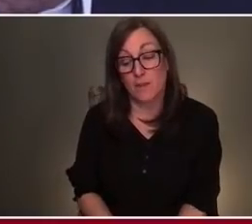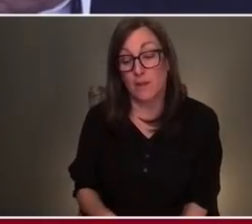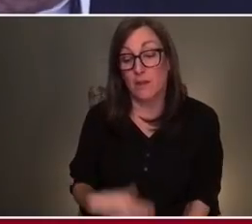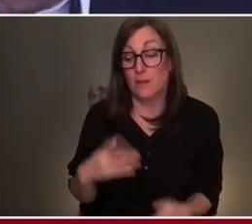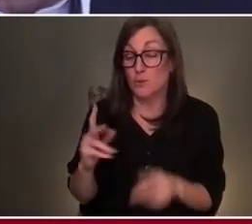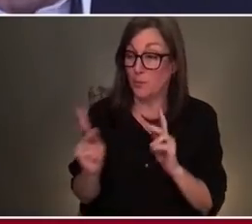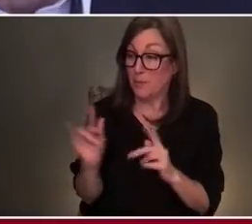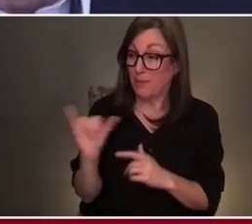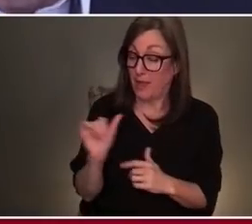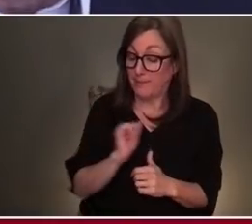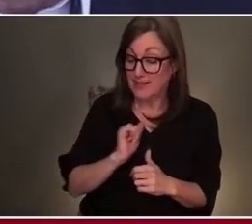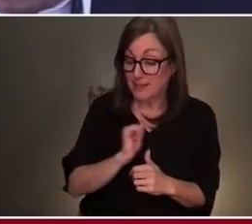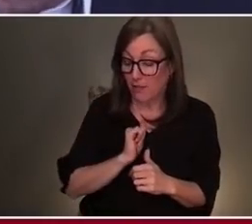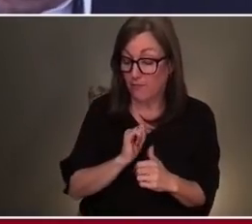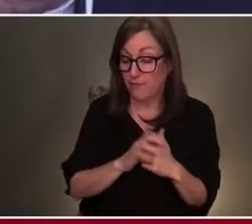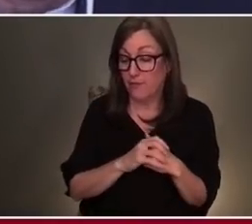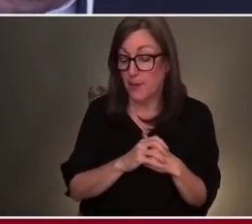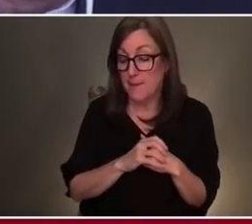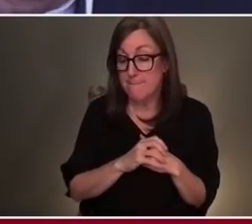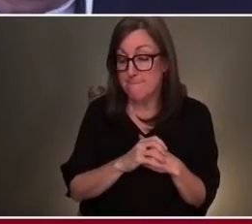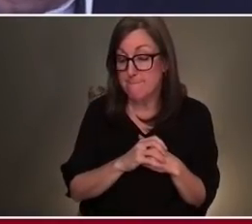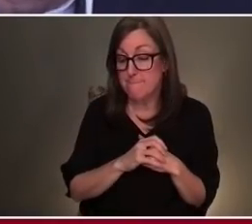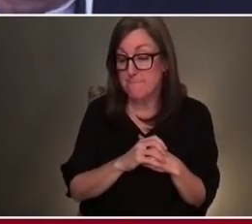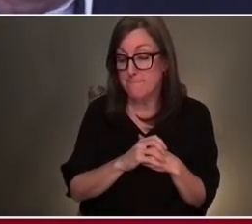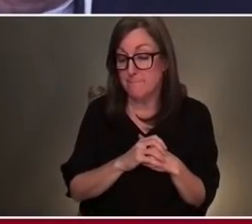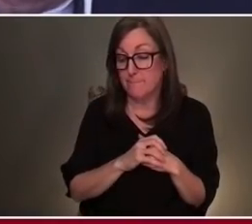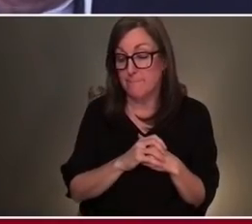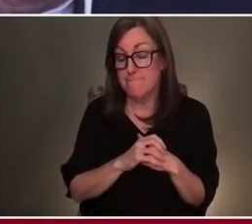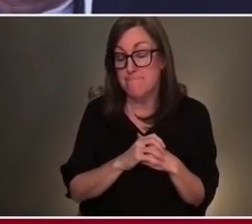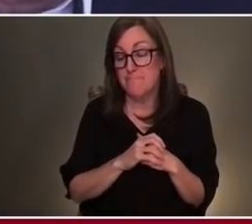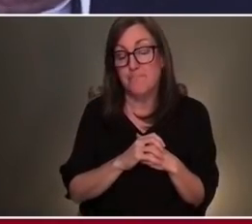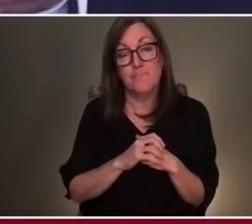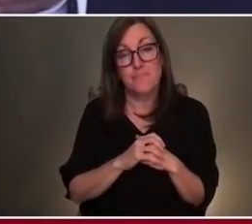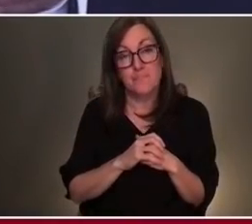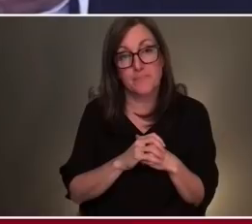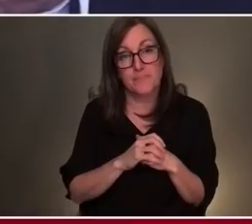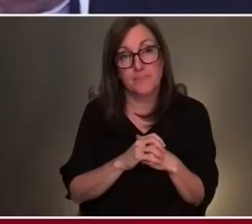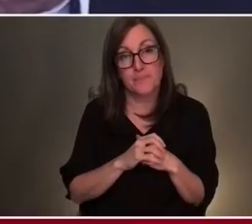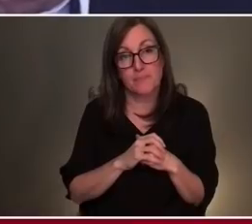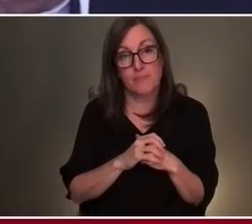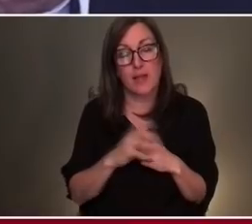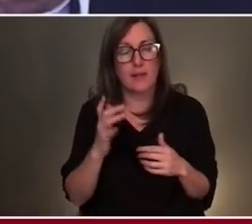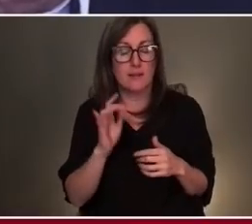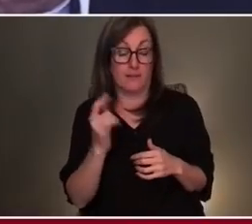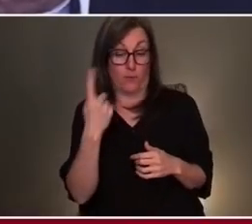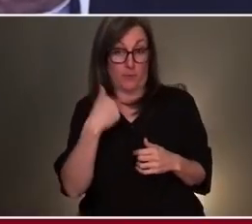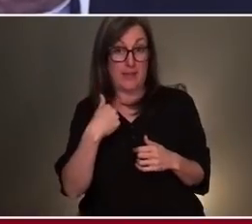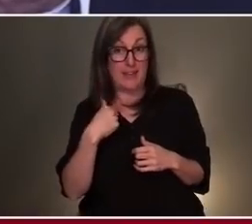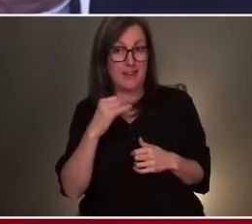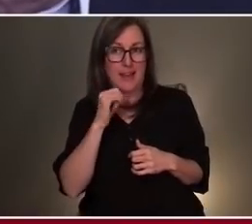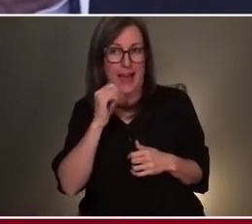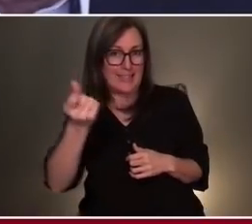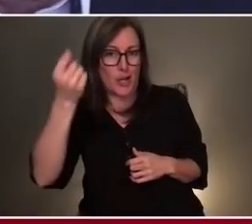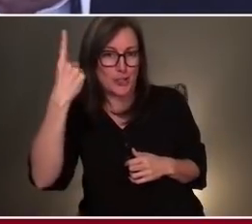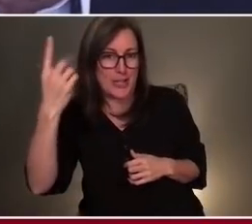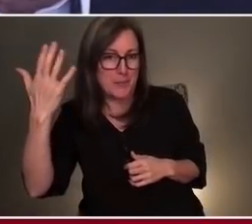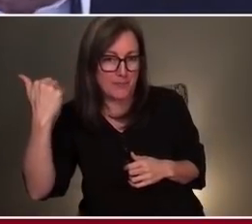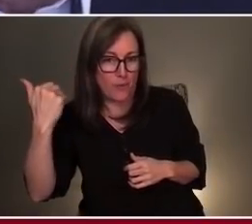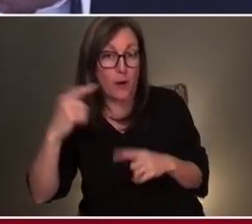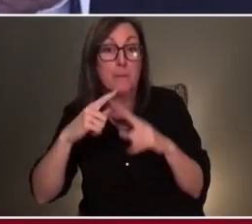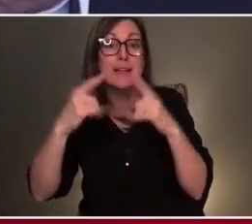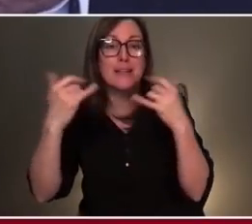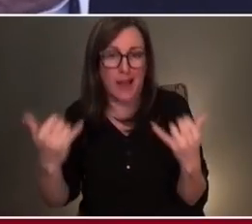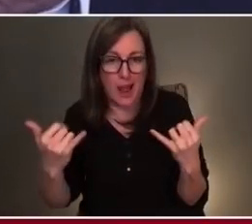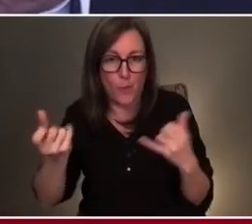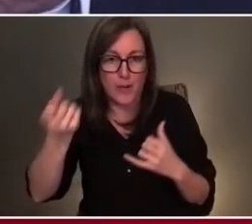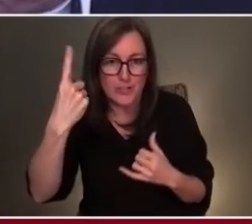if we didn't get it before, we're starting to get it now. That you don't infest in